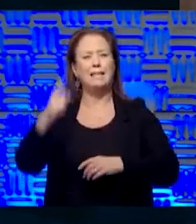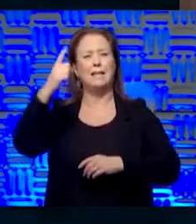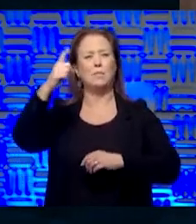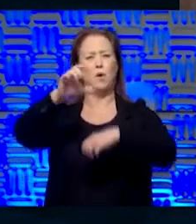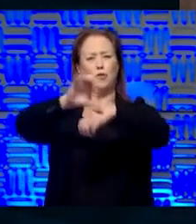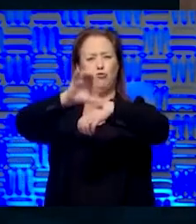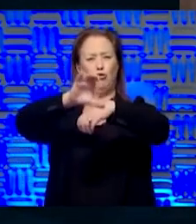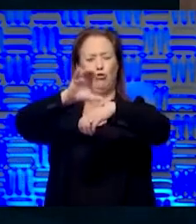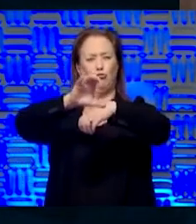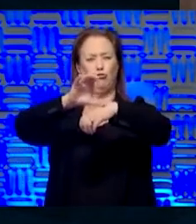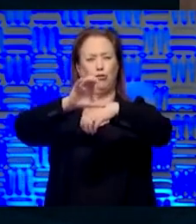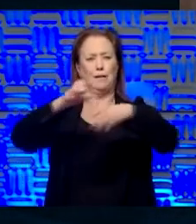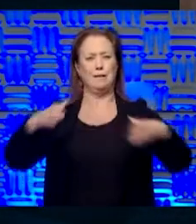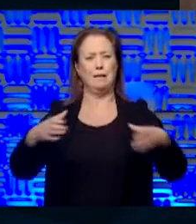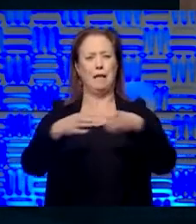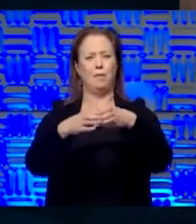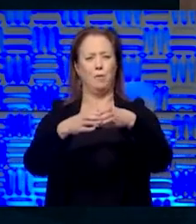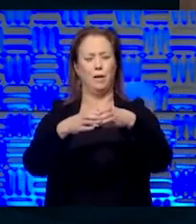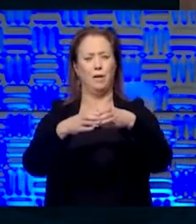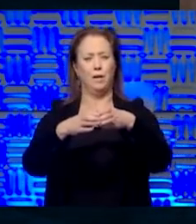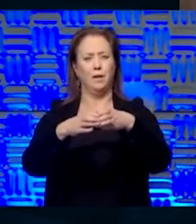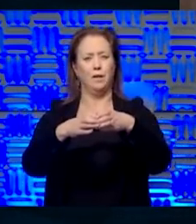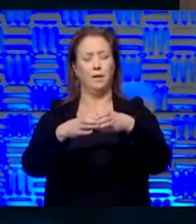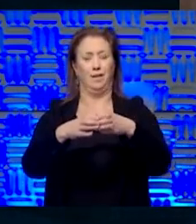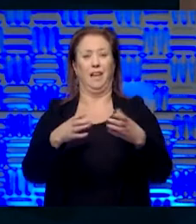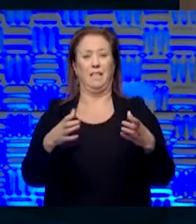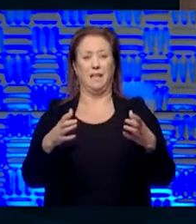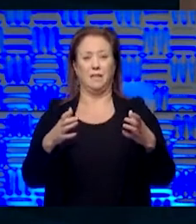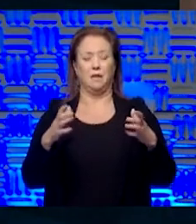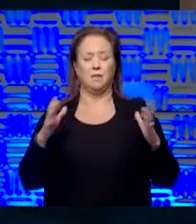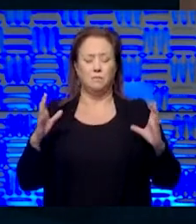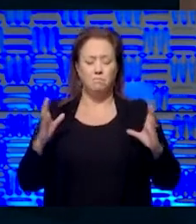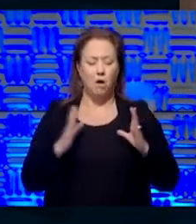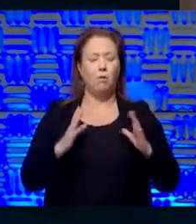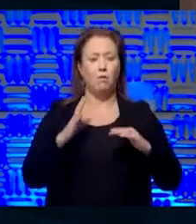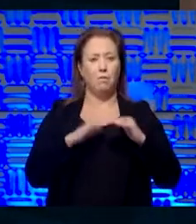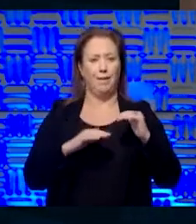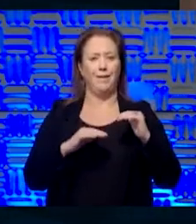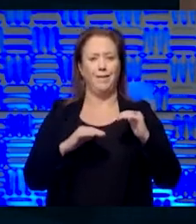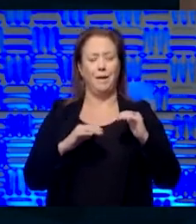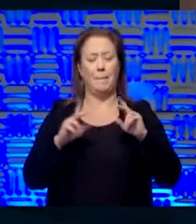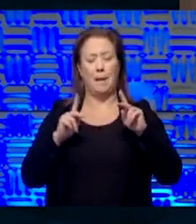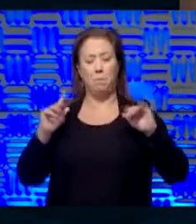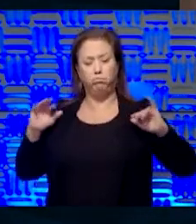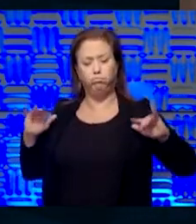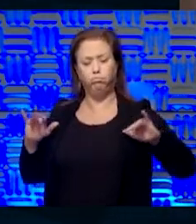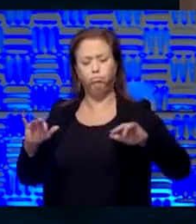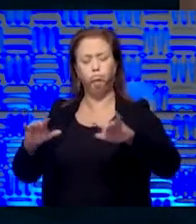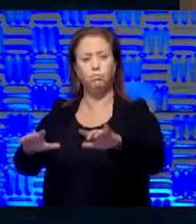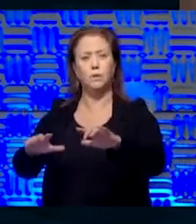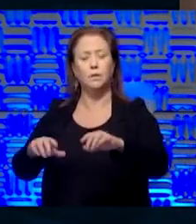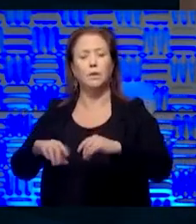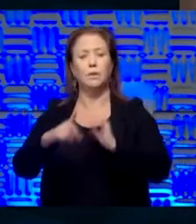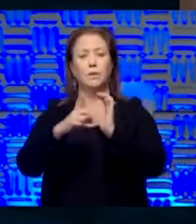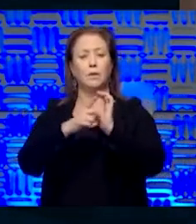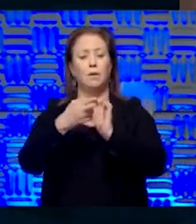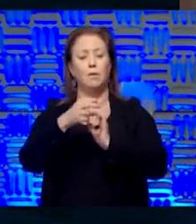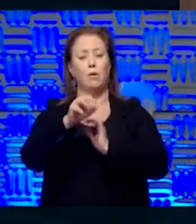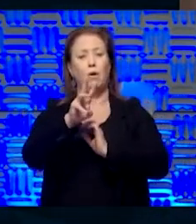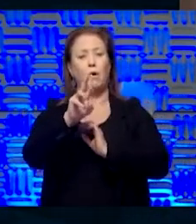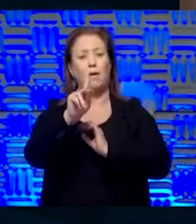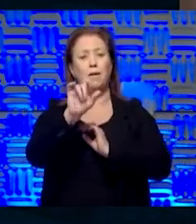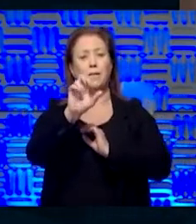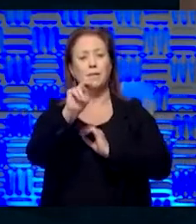church gathering and that's certainly much smaller than flooding the streets, I assure you. Look at the packing plant Dr. Hawkinson mentioned